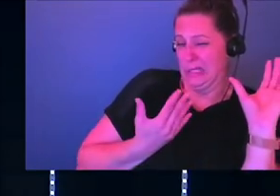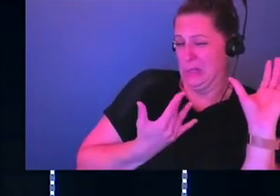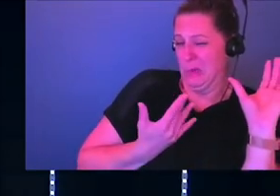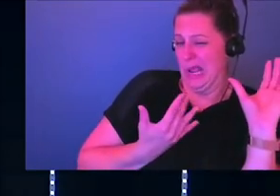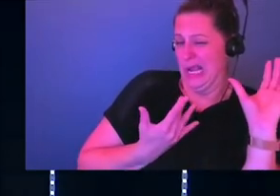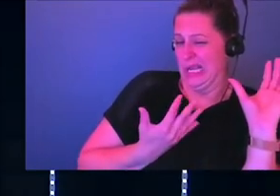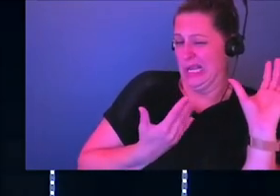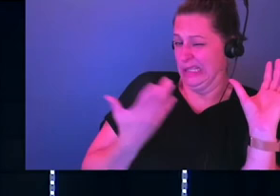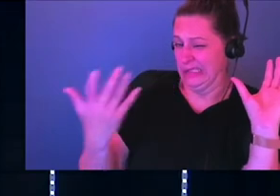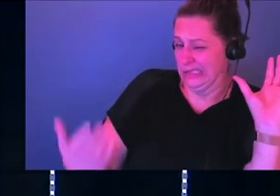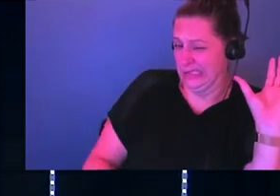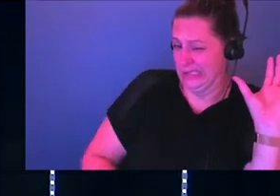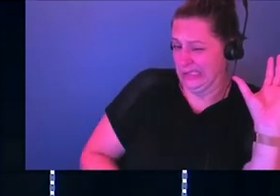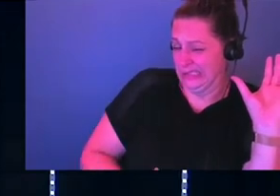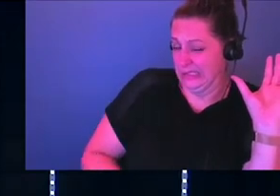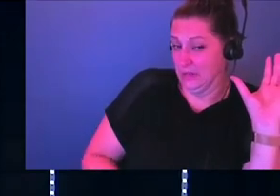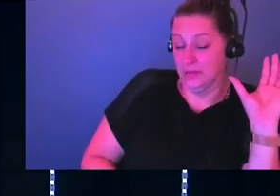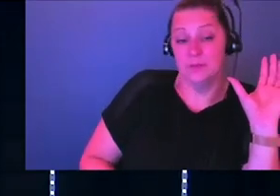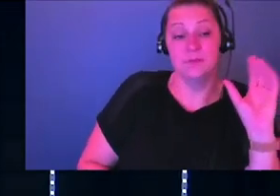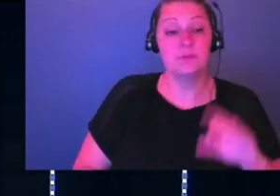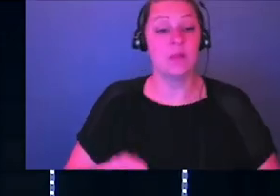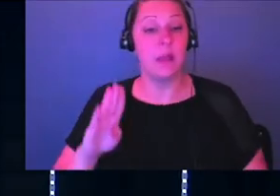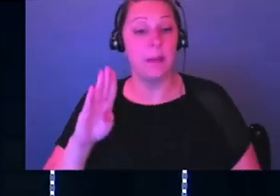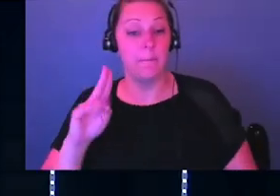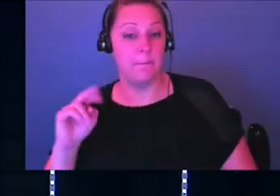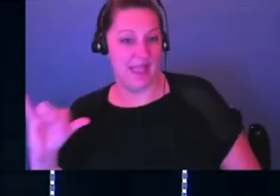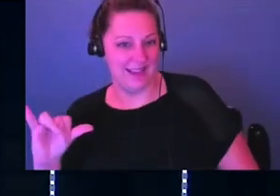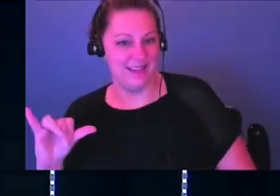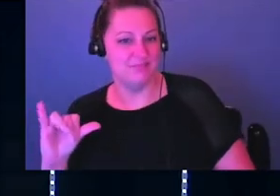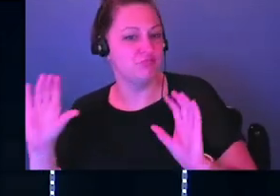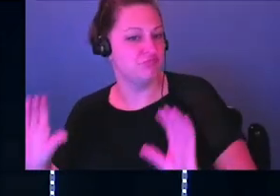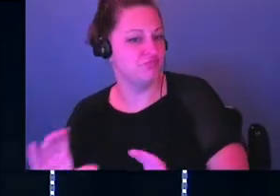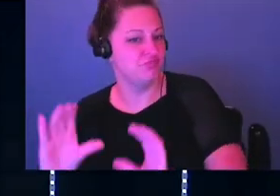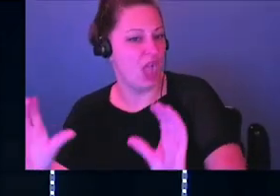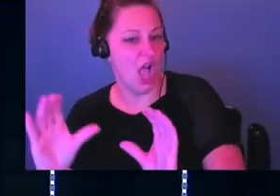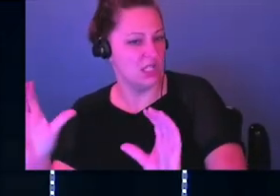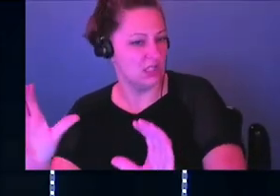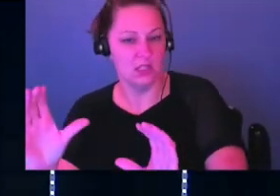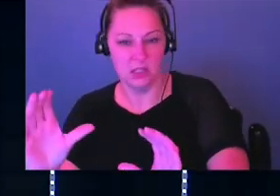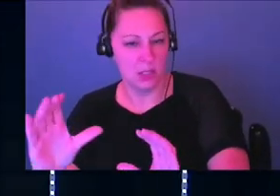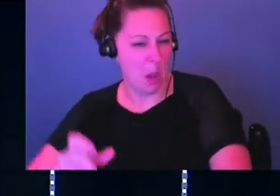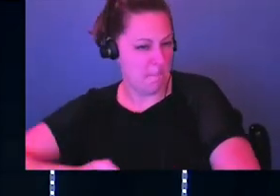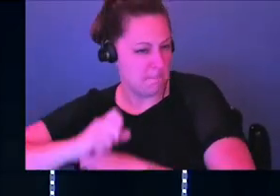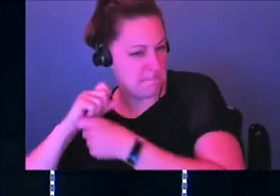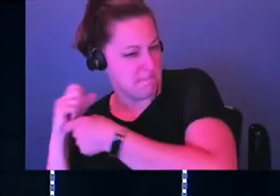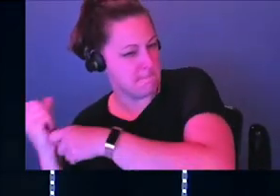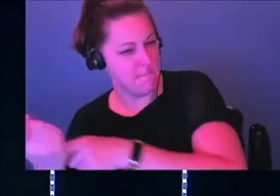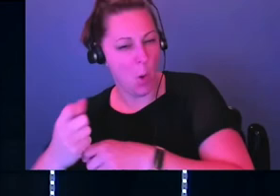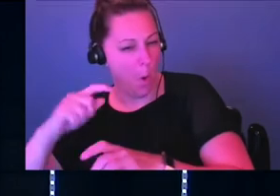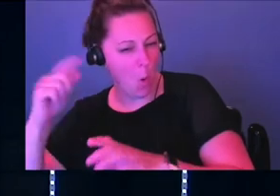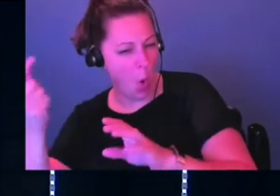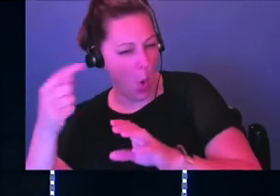right, here we go. And Benny does the rest. Hits a ball right to him, right to his glove.